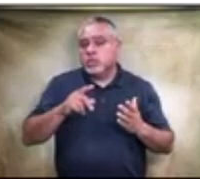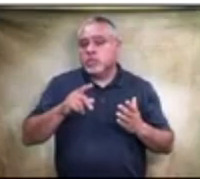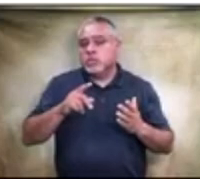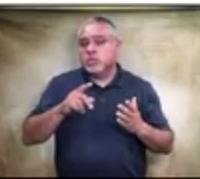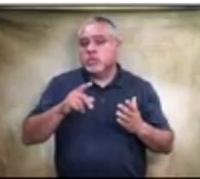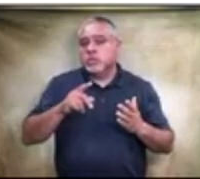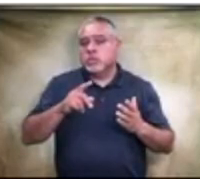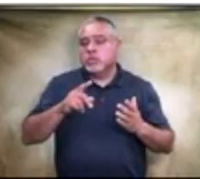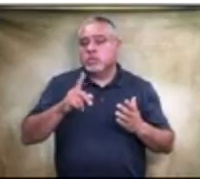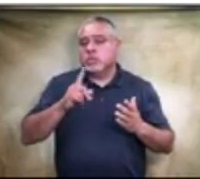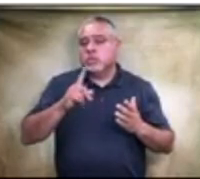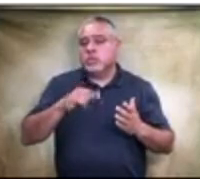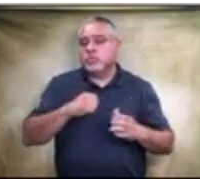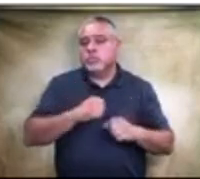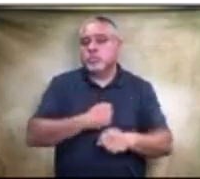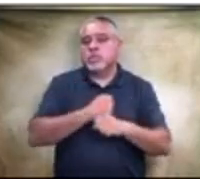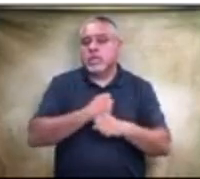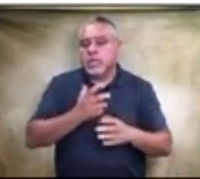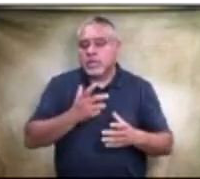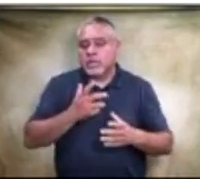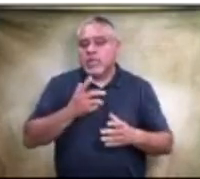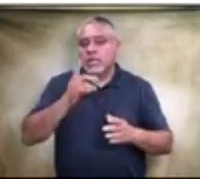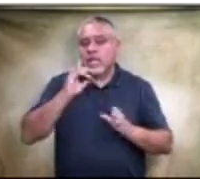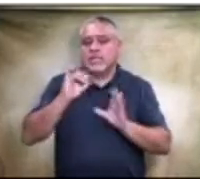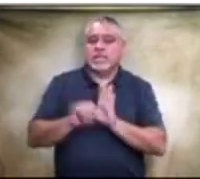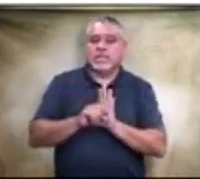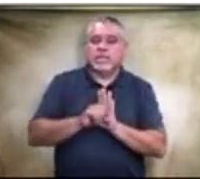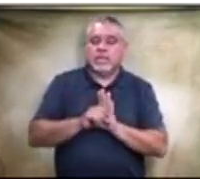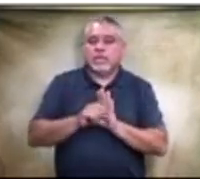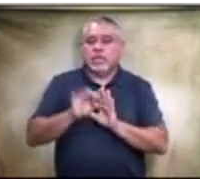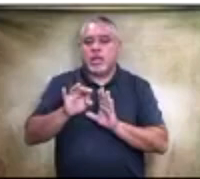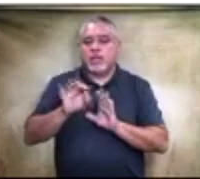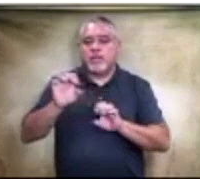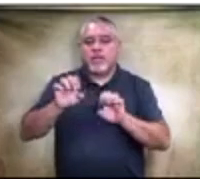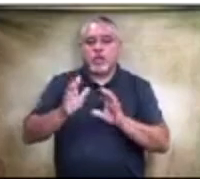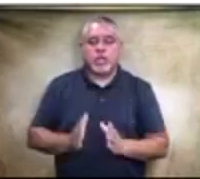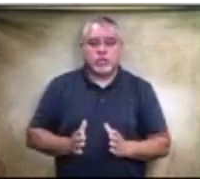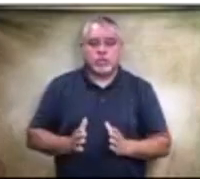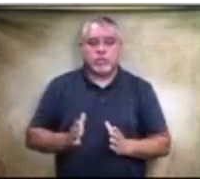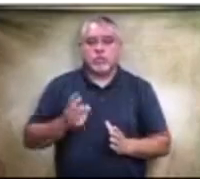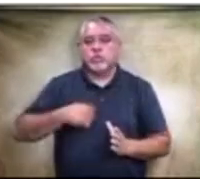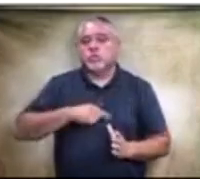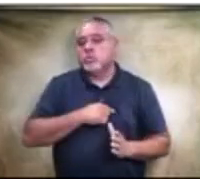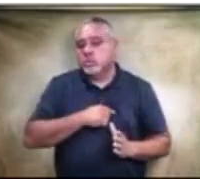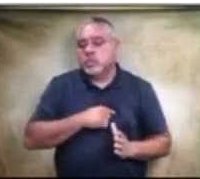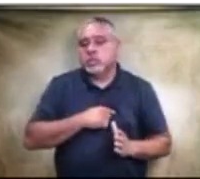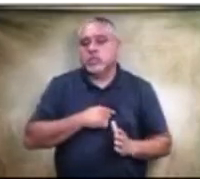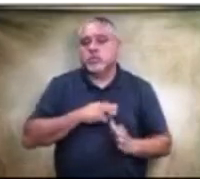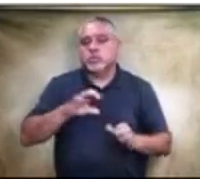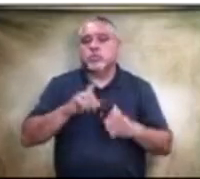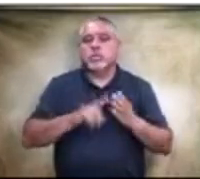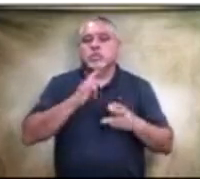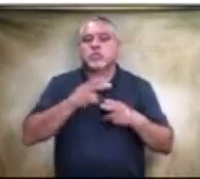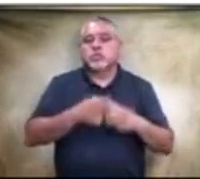identity of the evaluators. We do what is called, and we